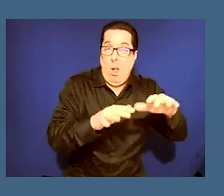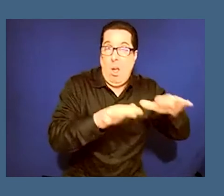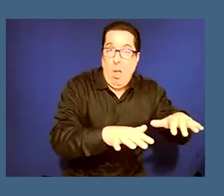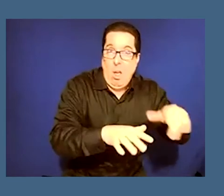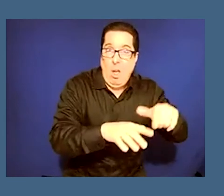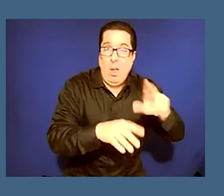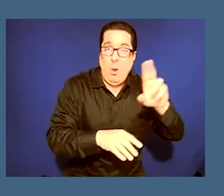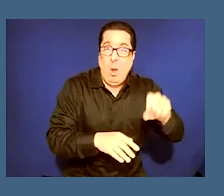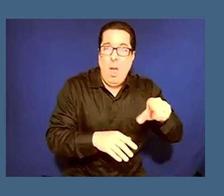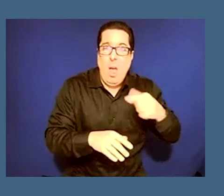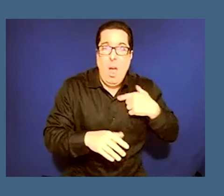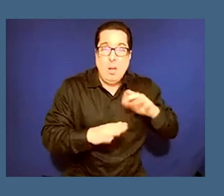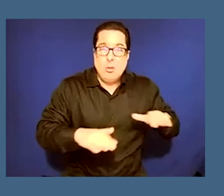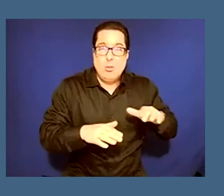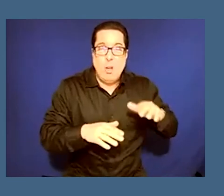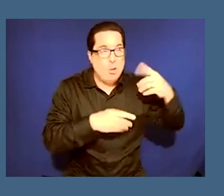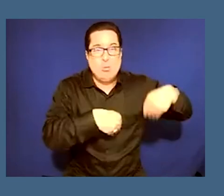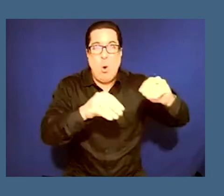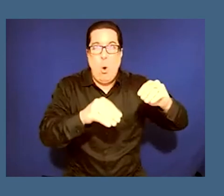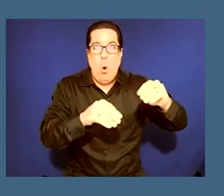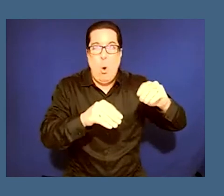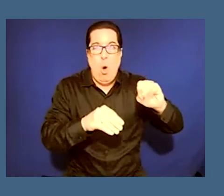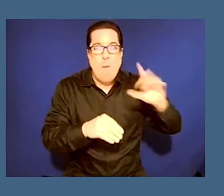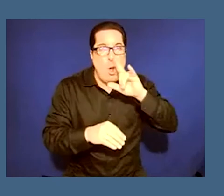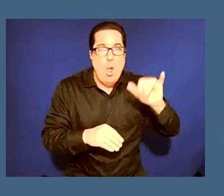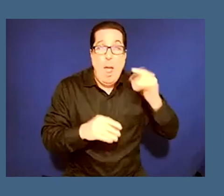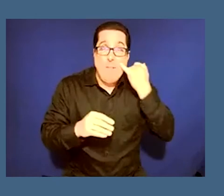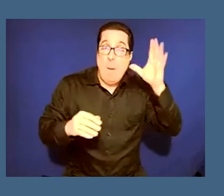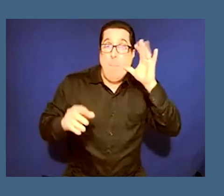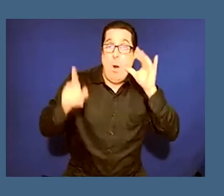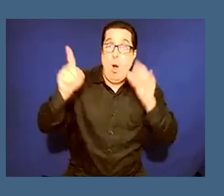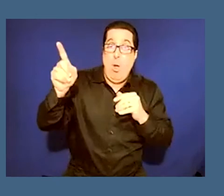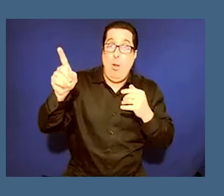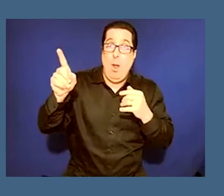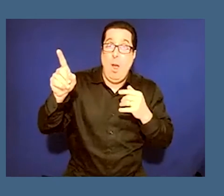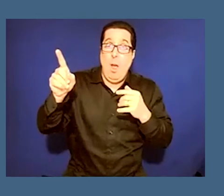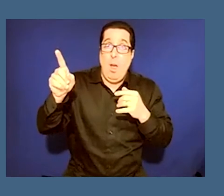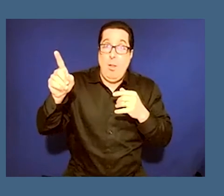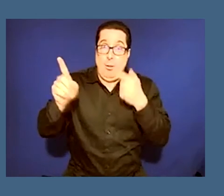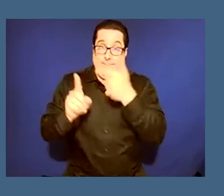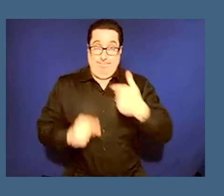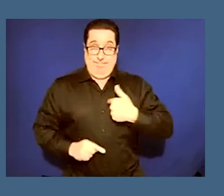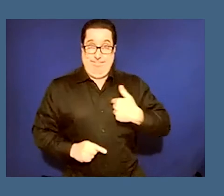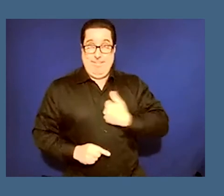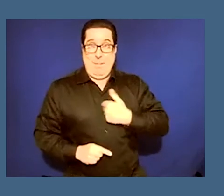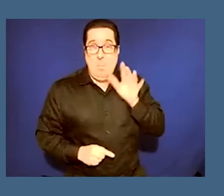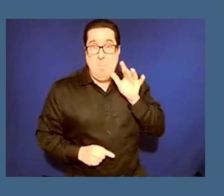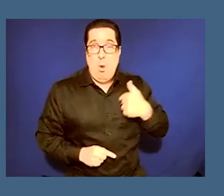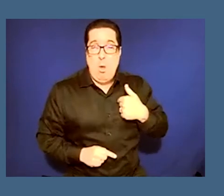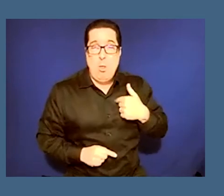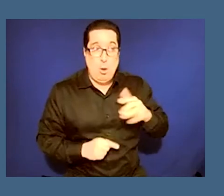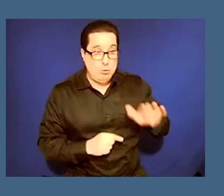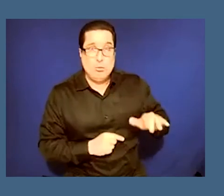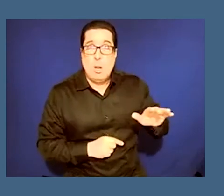mom and you know tomorrow your five-year-old child will be sold off and you will perhaps never see her again